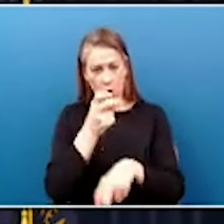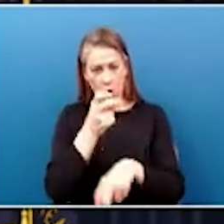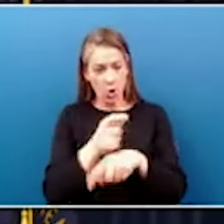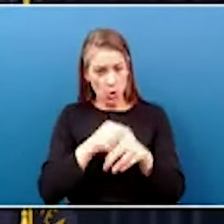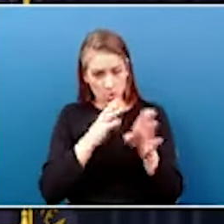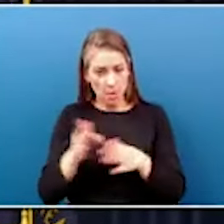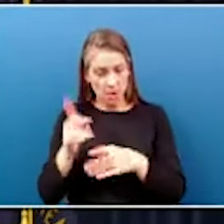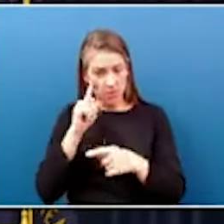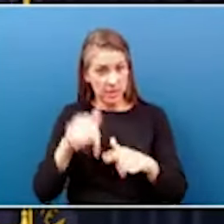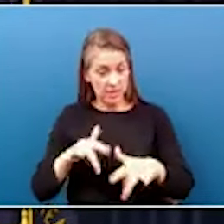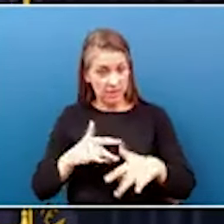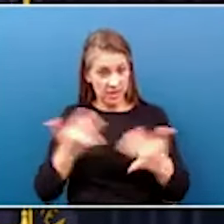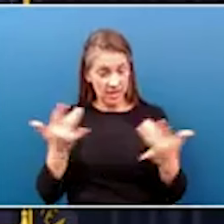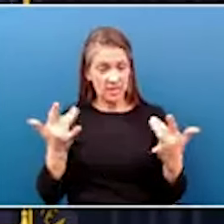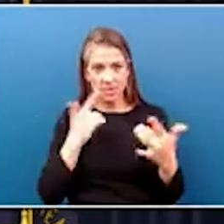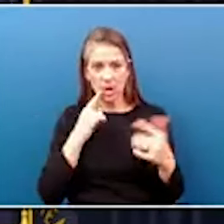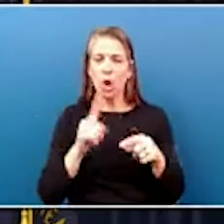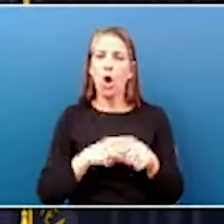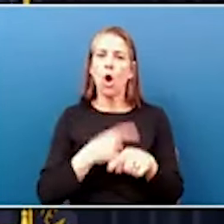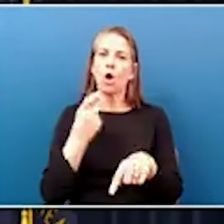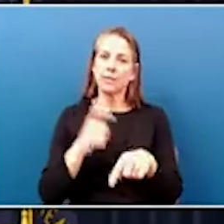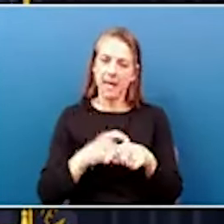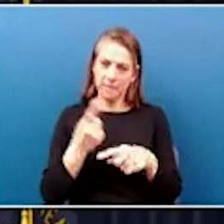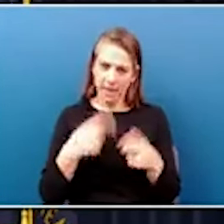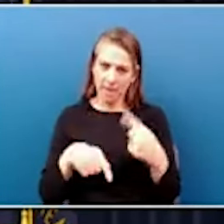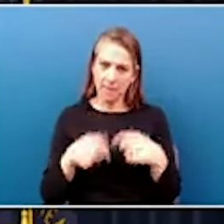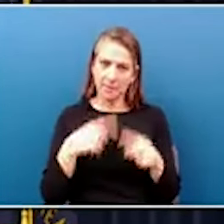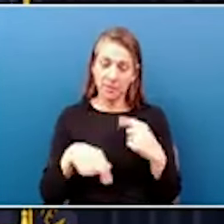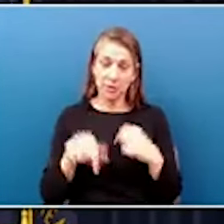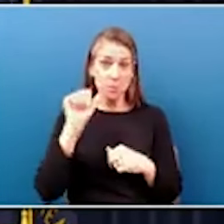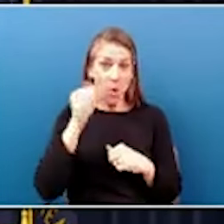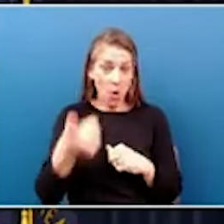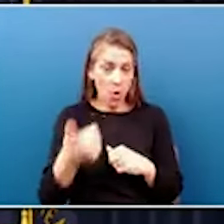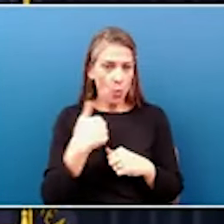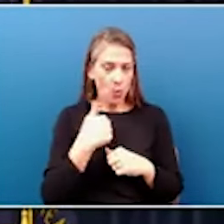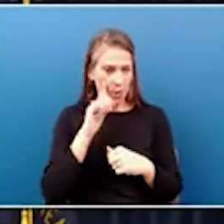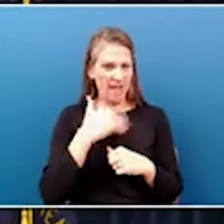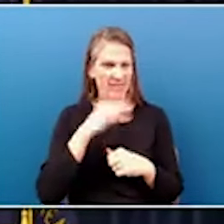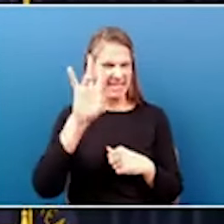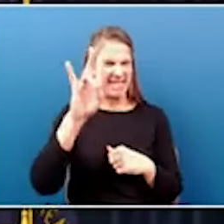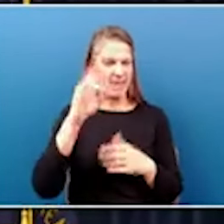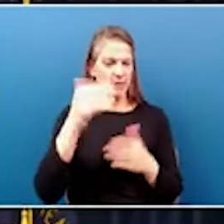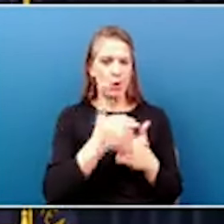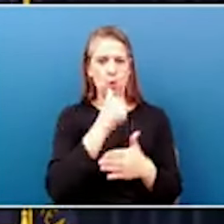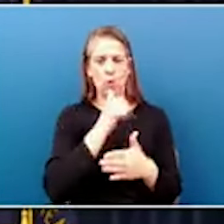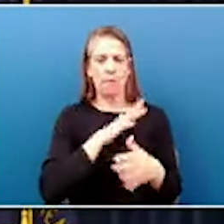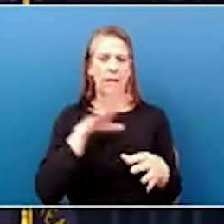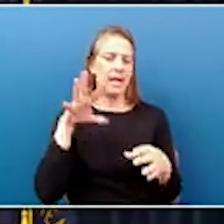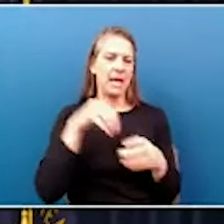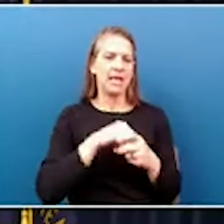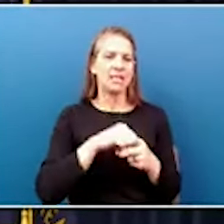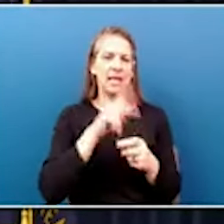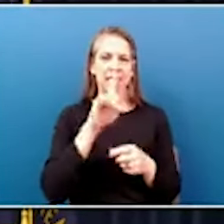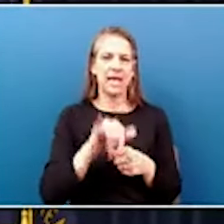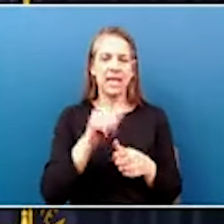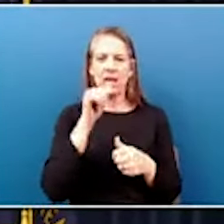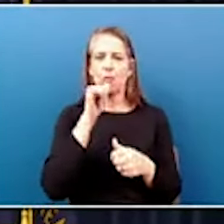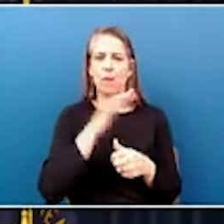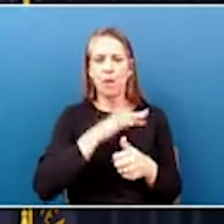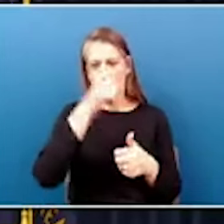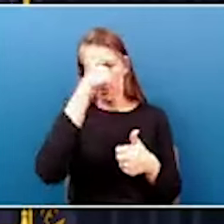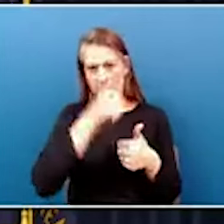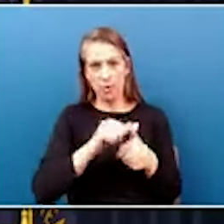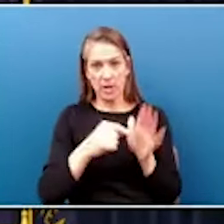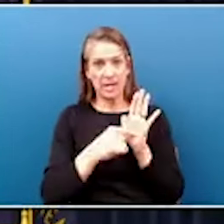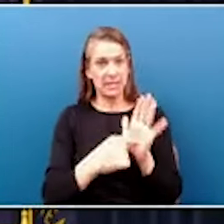event, and it's been a long time coming. Tomorrow, we'll induct seven new women into the Kentucky Women Remembered exhibit. That is an exhibit